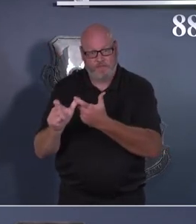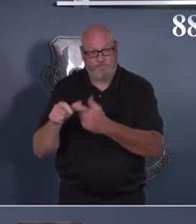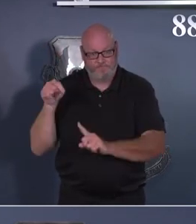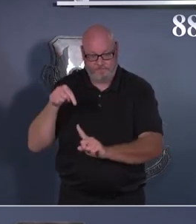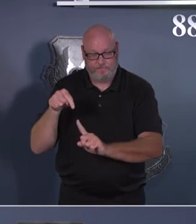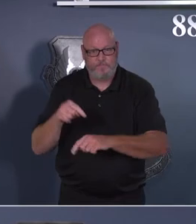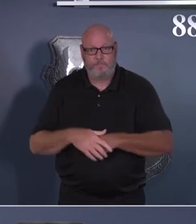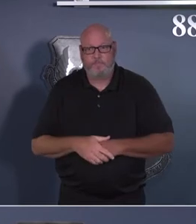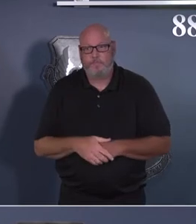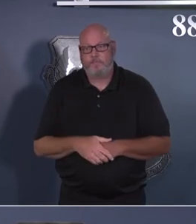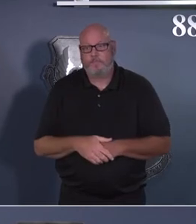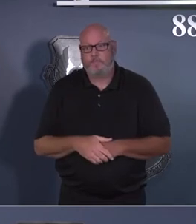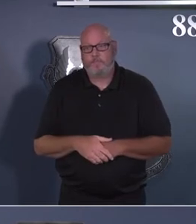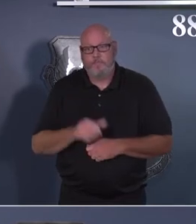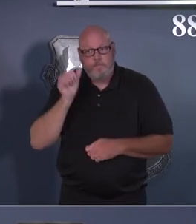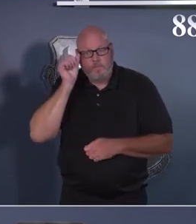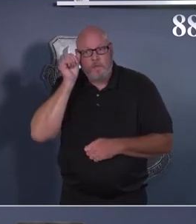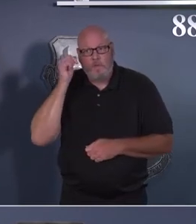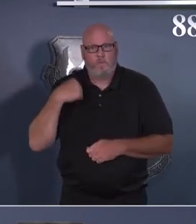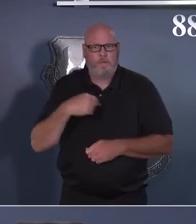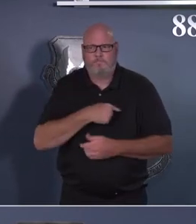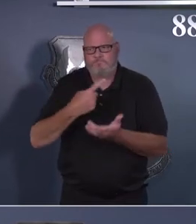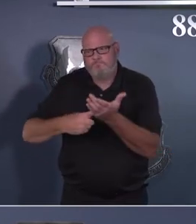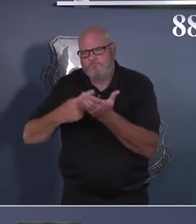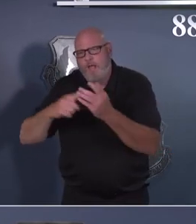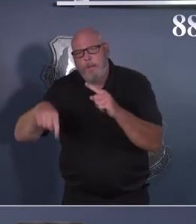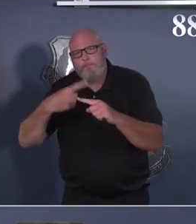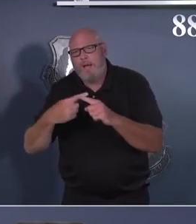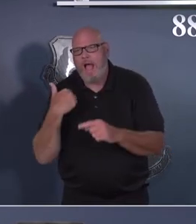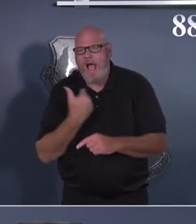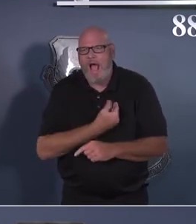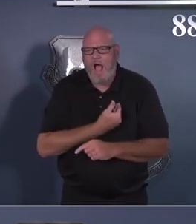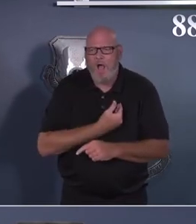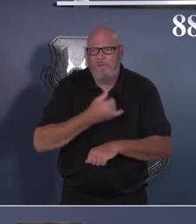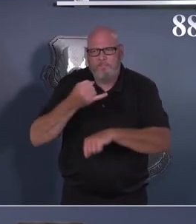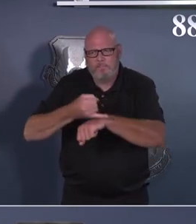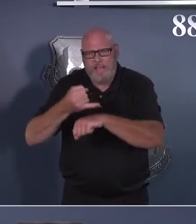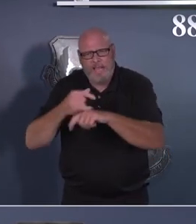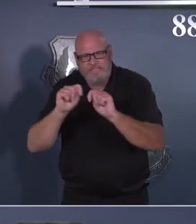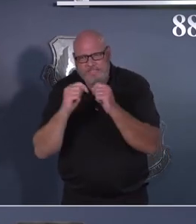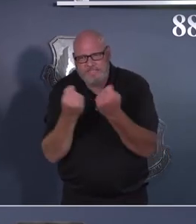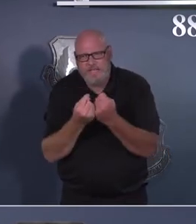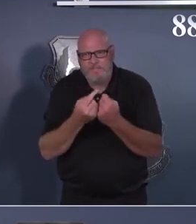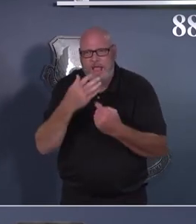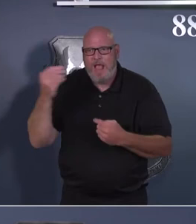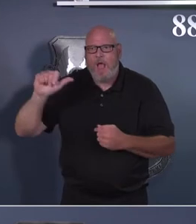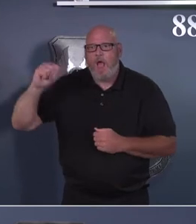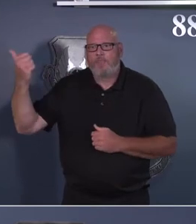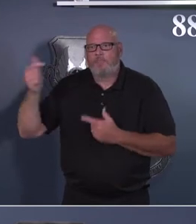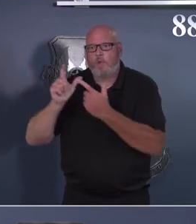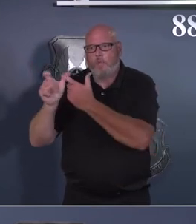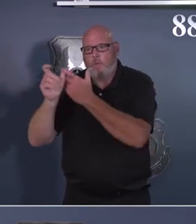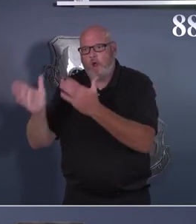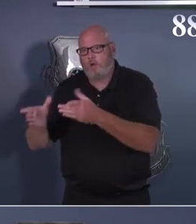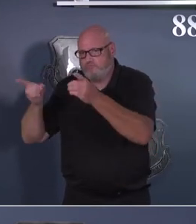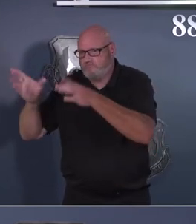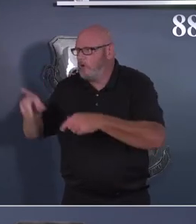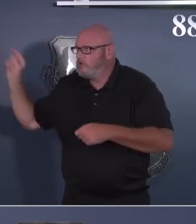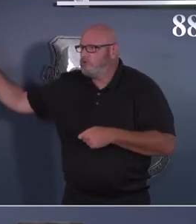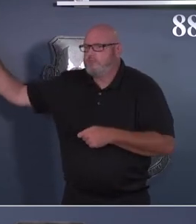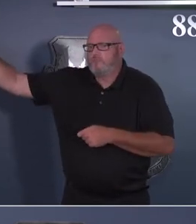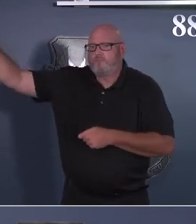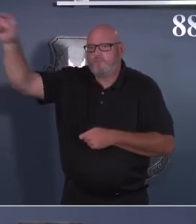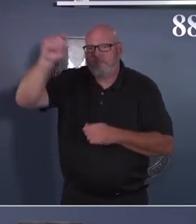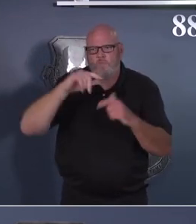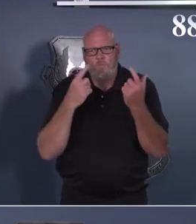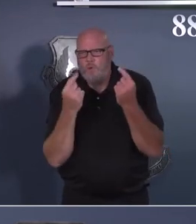with other race directors in our local area, on how they are looking to proceed. Today, we are still planning to execute the race both in